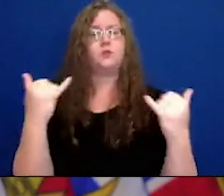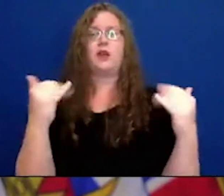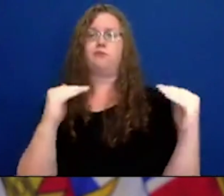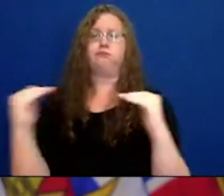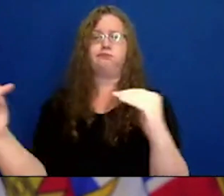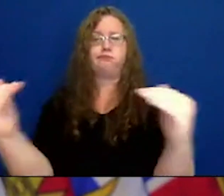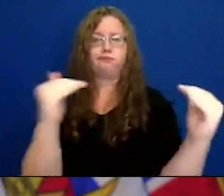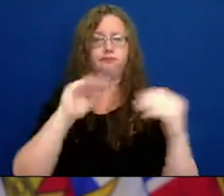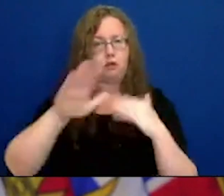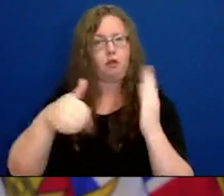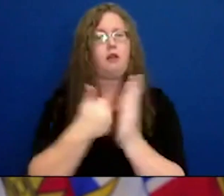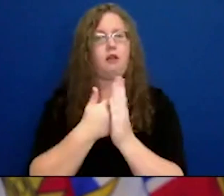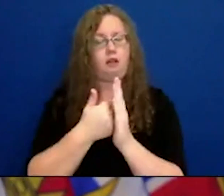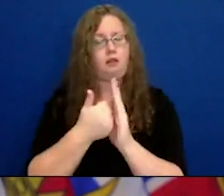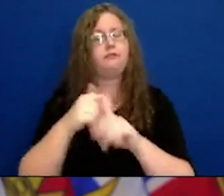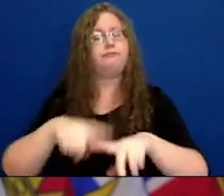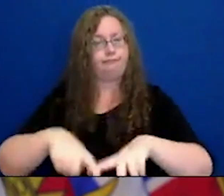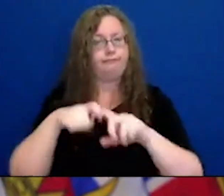Jane's side, North Shore News.